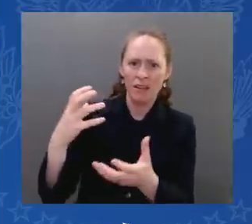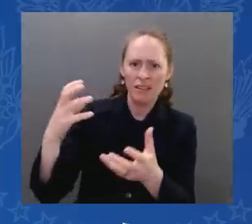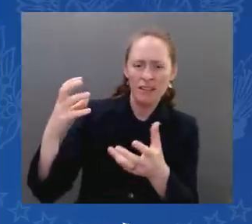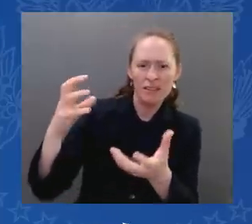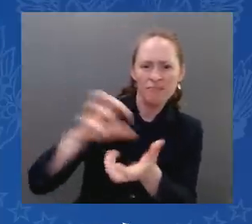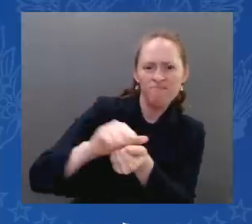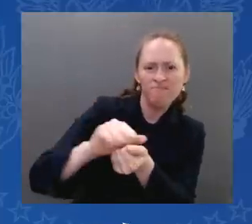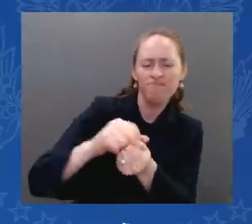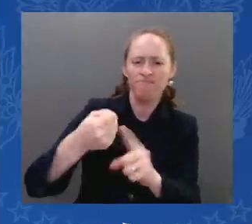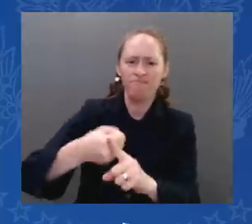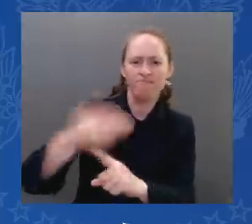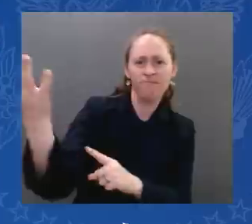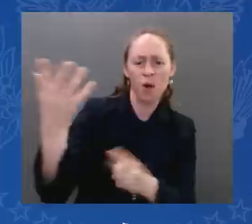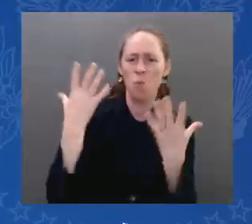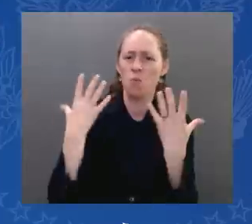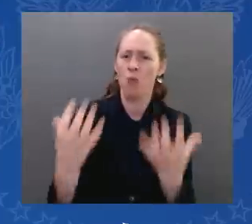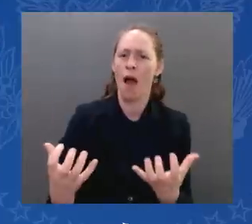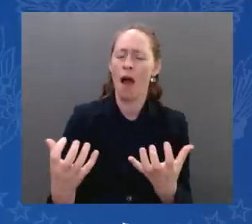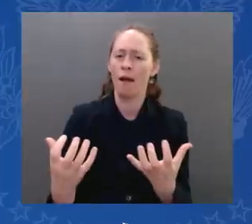let that happen.